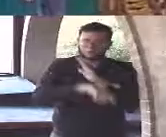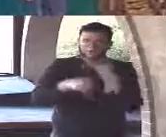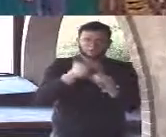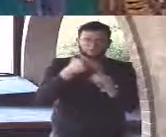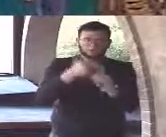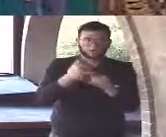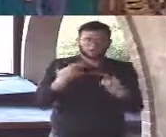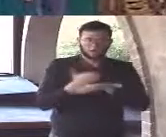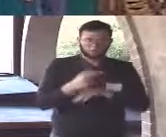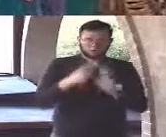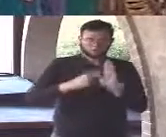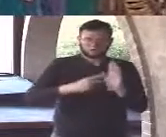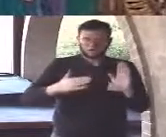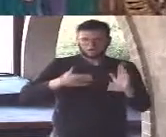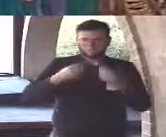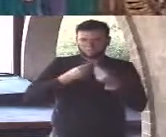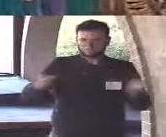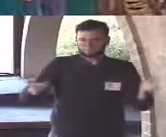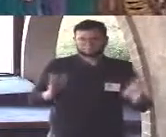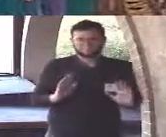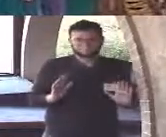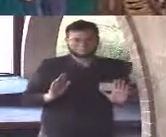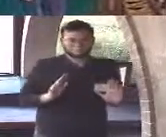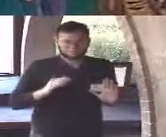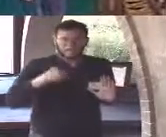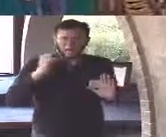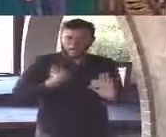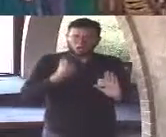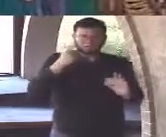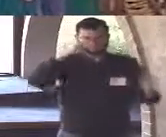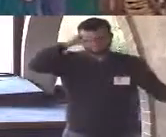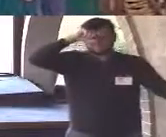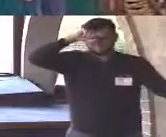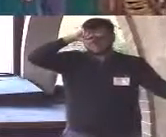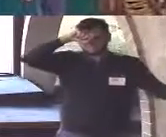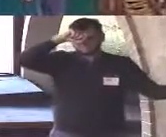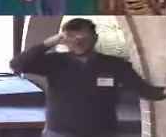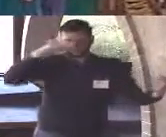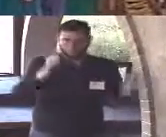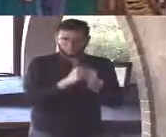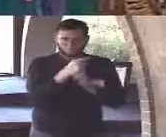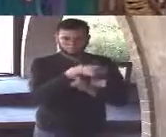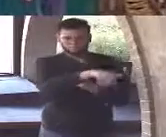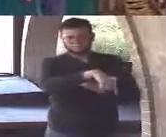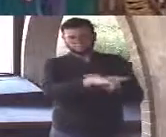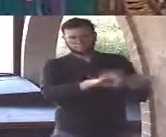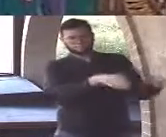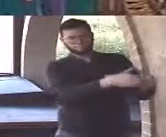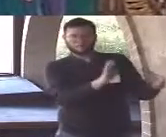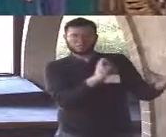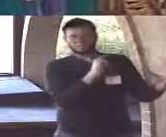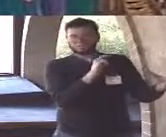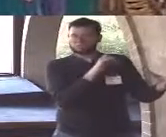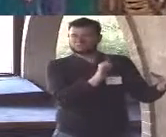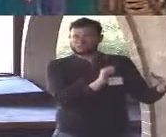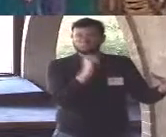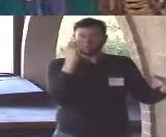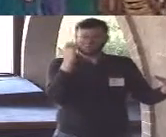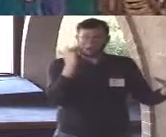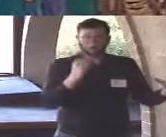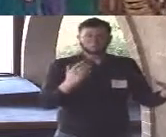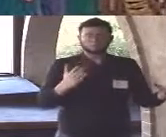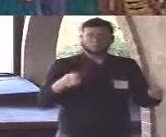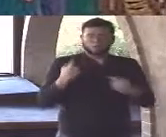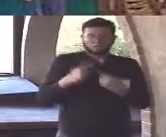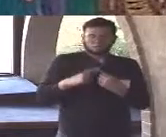now I can kind of understand this fear of the existentialists until just very recently in our western history in our